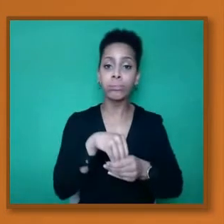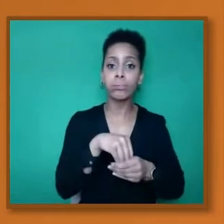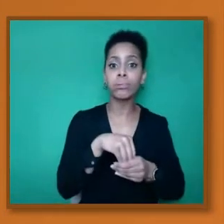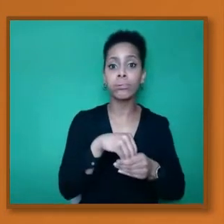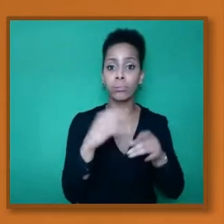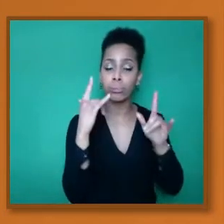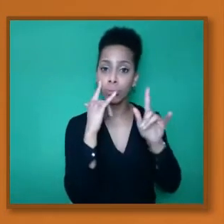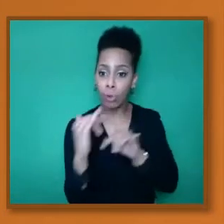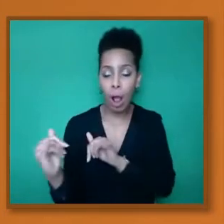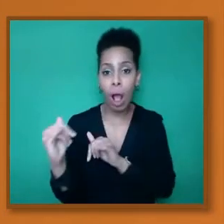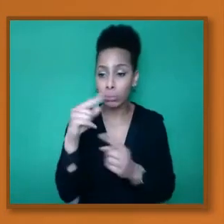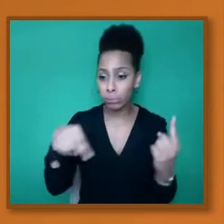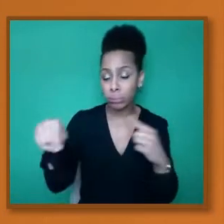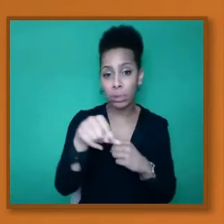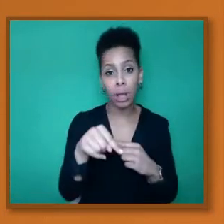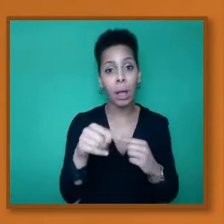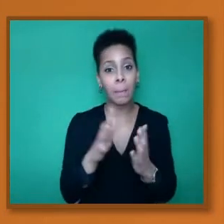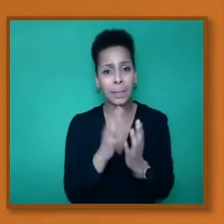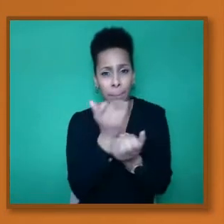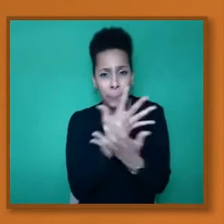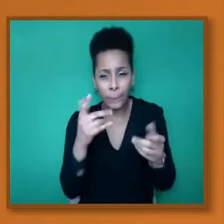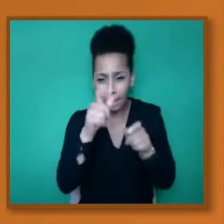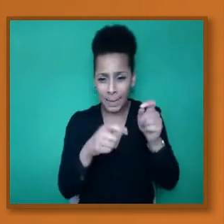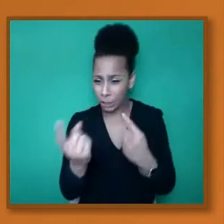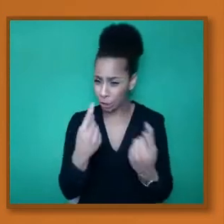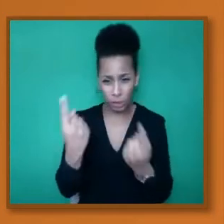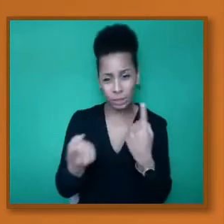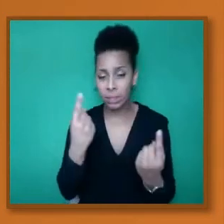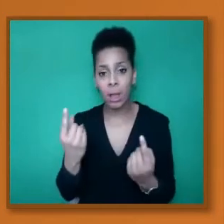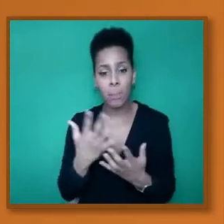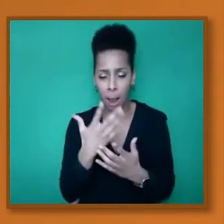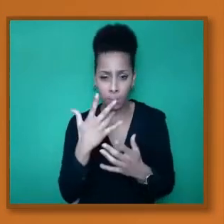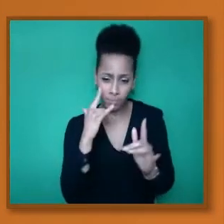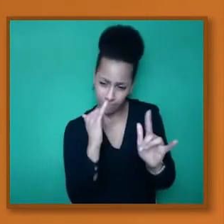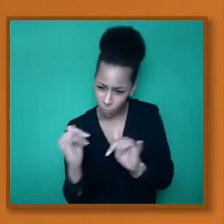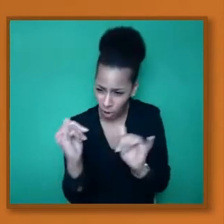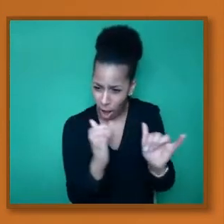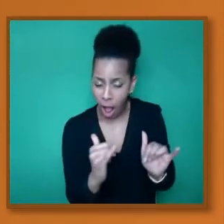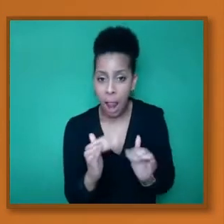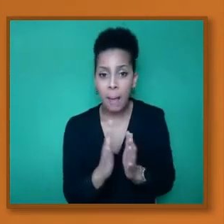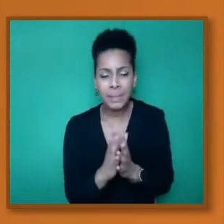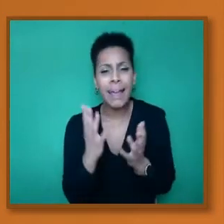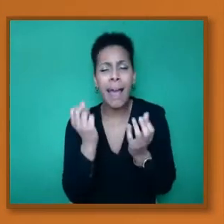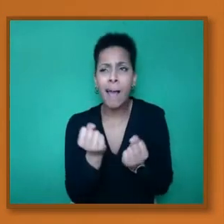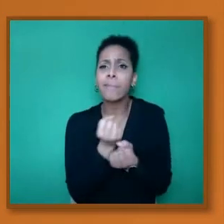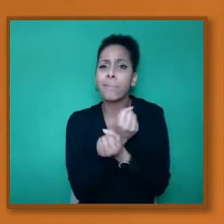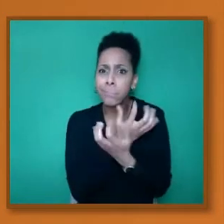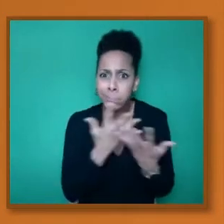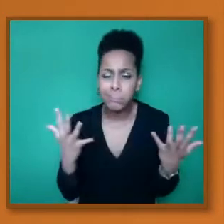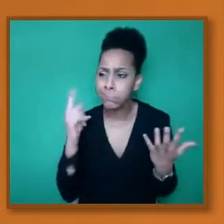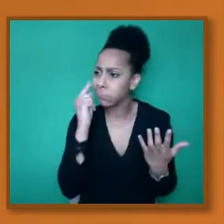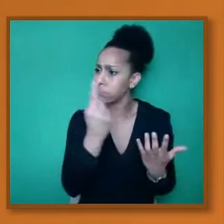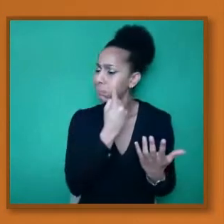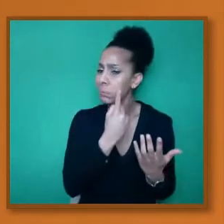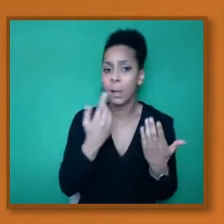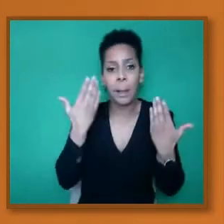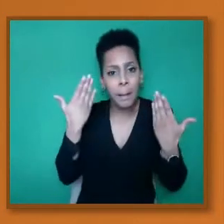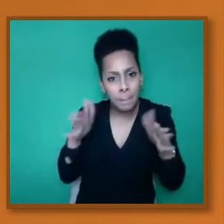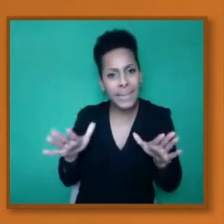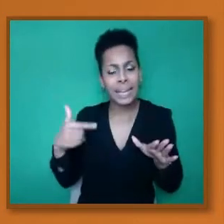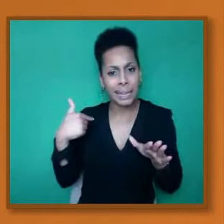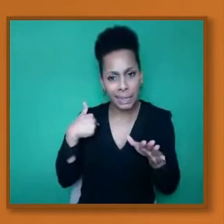power to say that the safety and all of those concerns, the efficacy were all being done simultaneously.